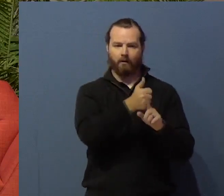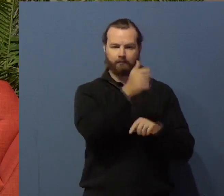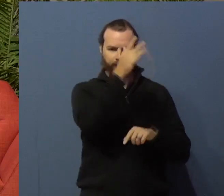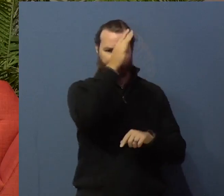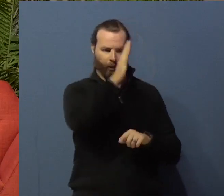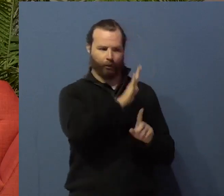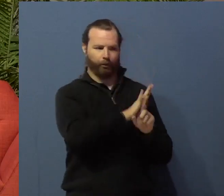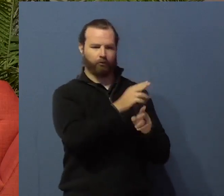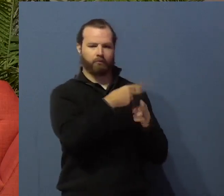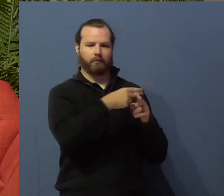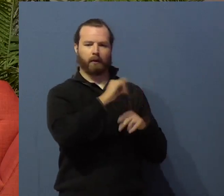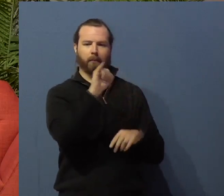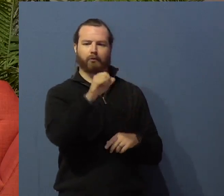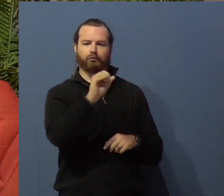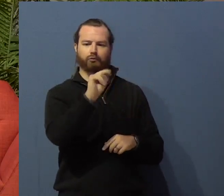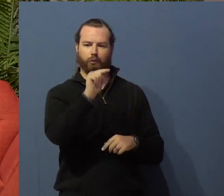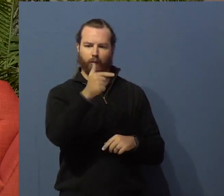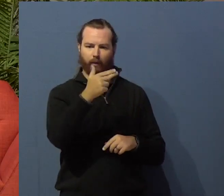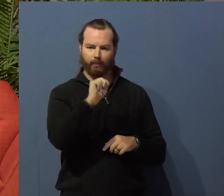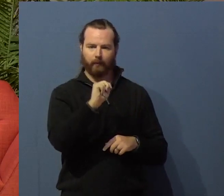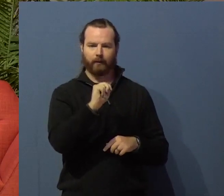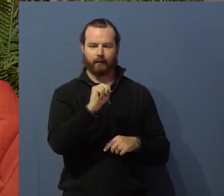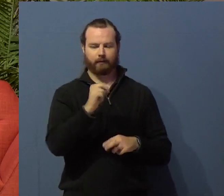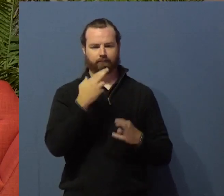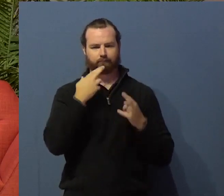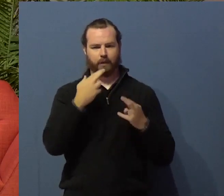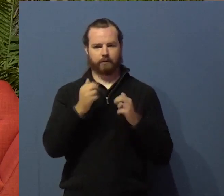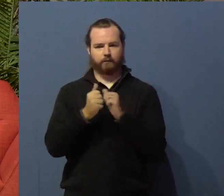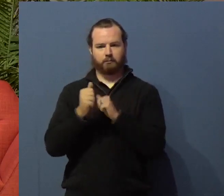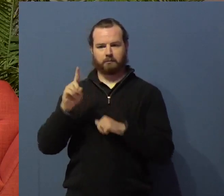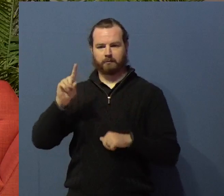So Mephibosheth is recommended because he's lame in both feet.